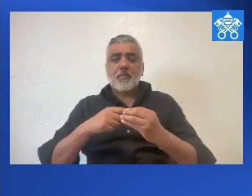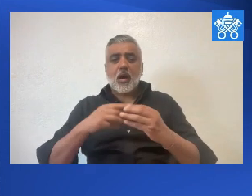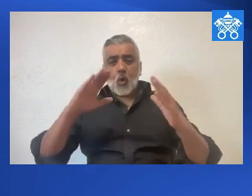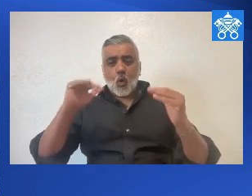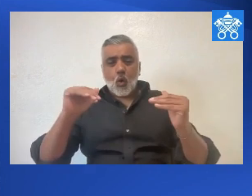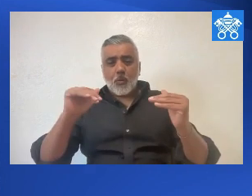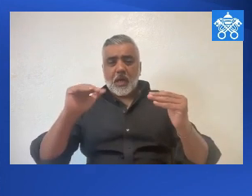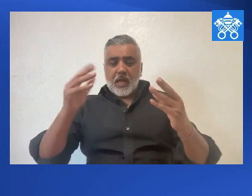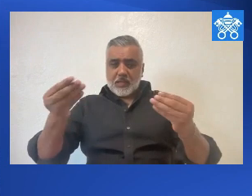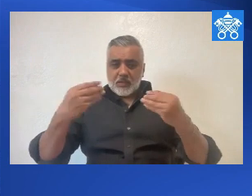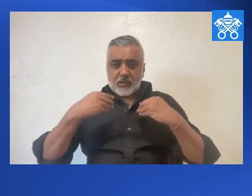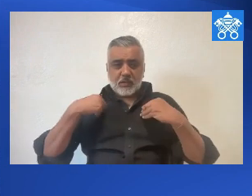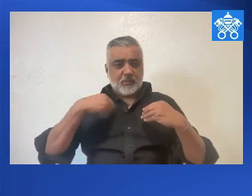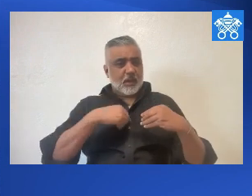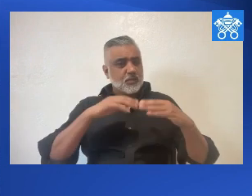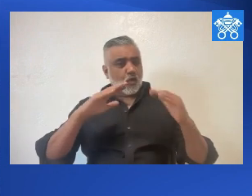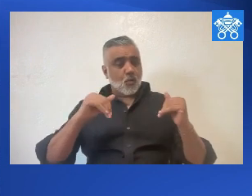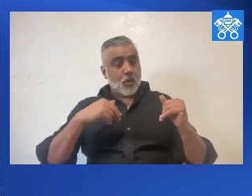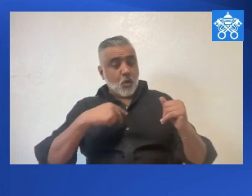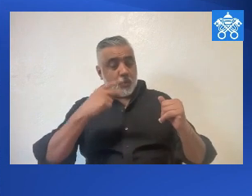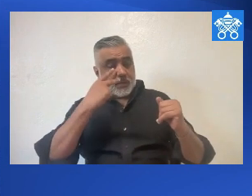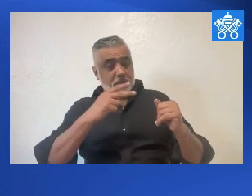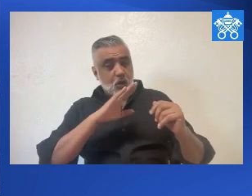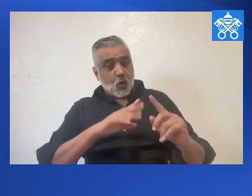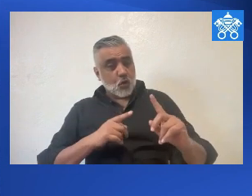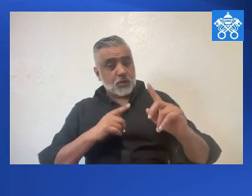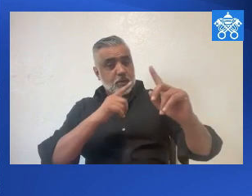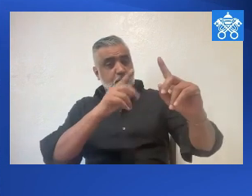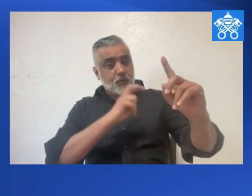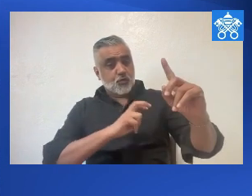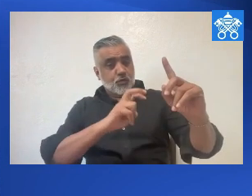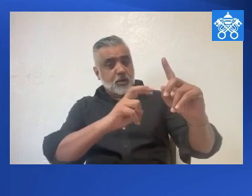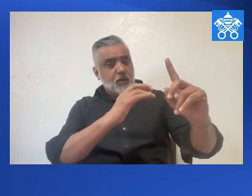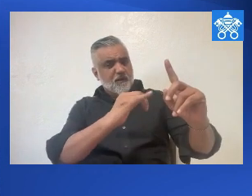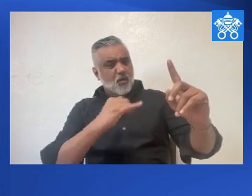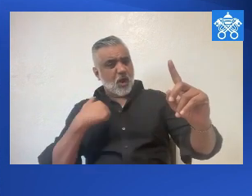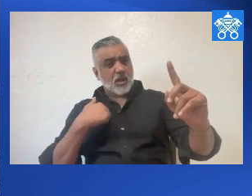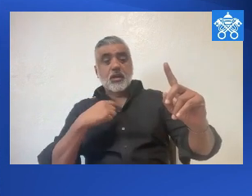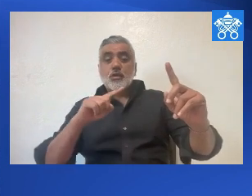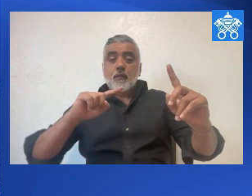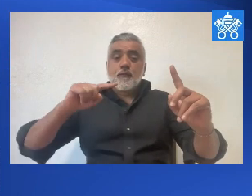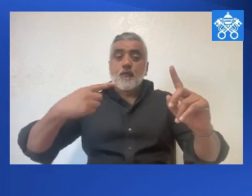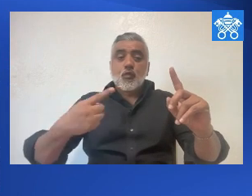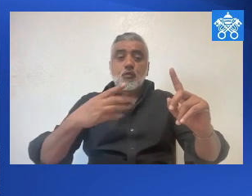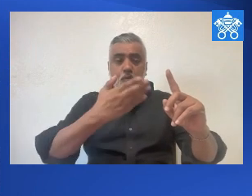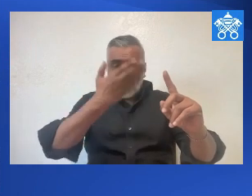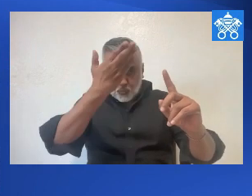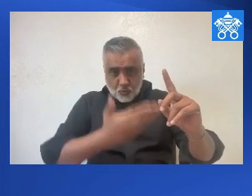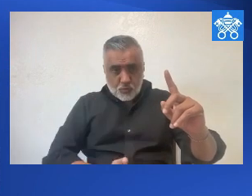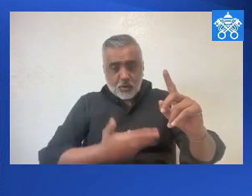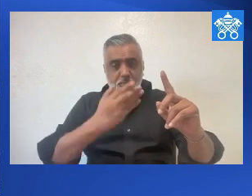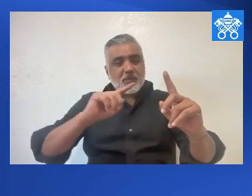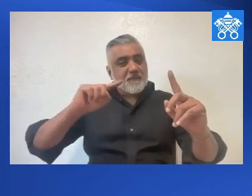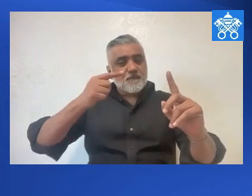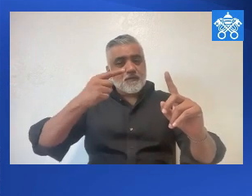She sings of hope and rekindles hope in us. In her, we see the destination of our journey. She's the first